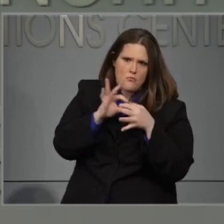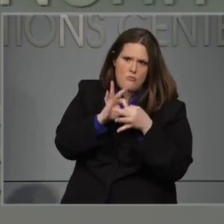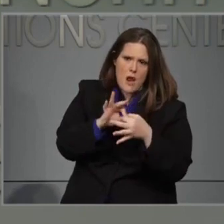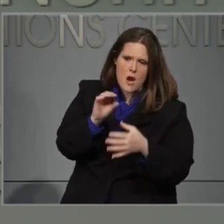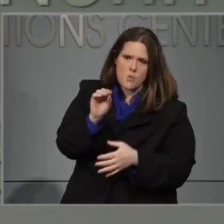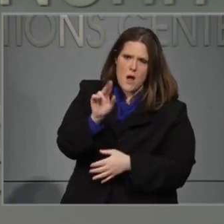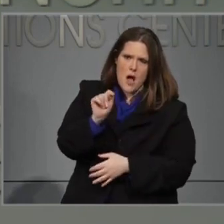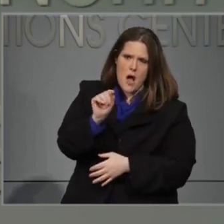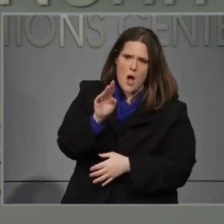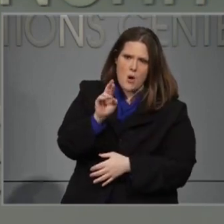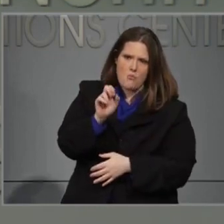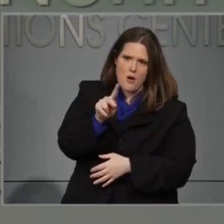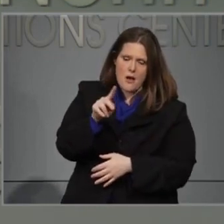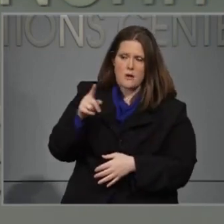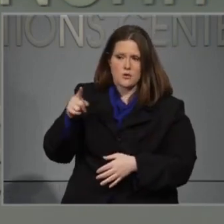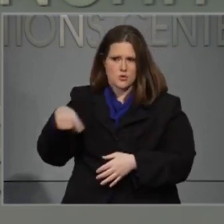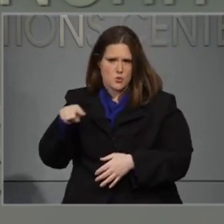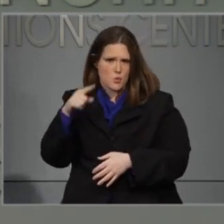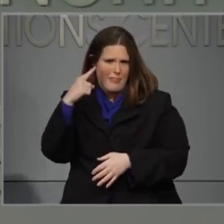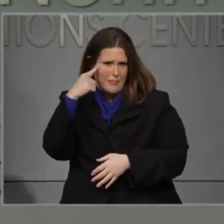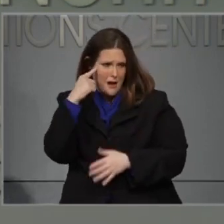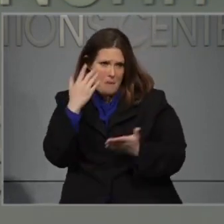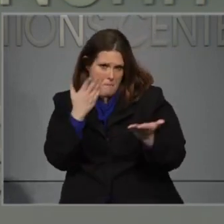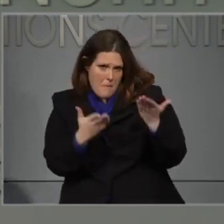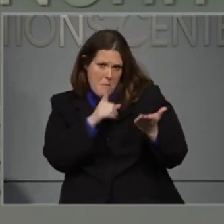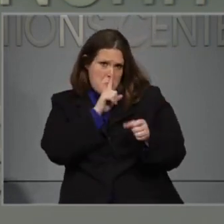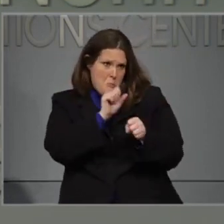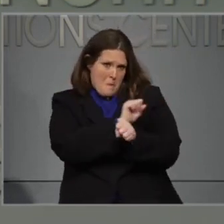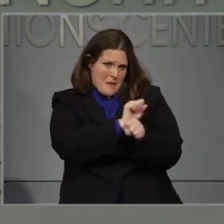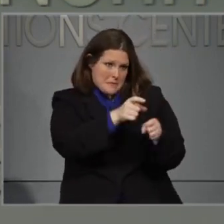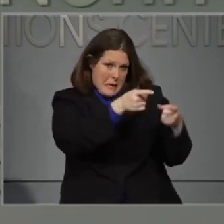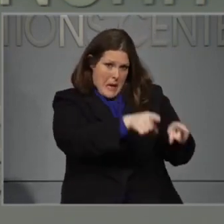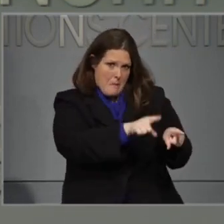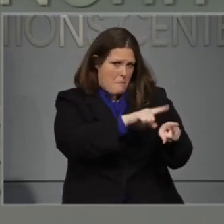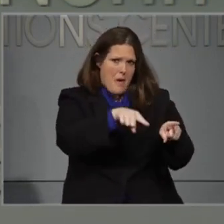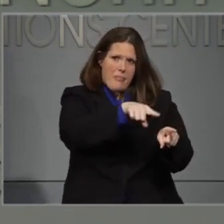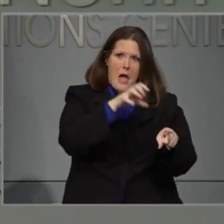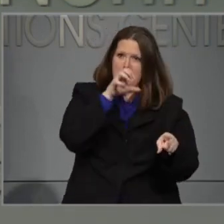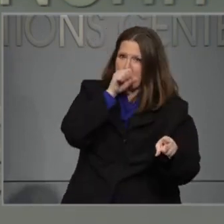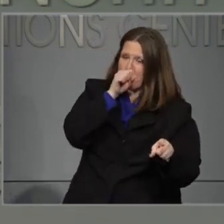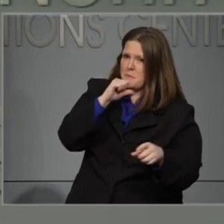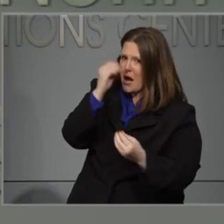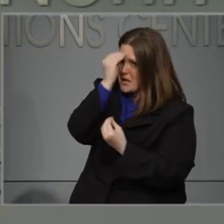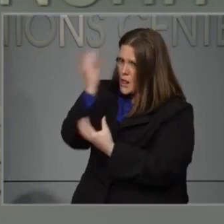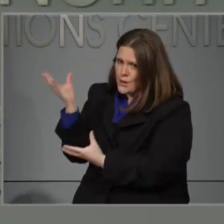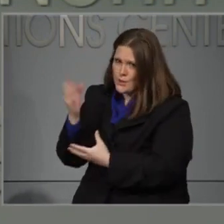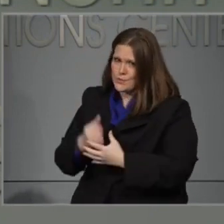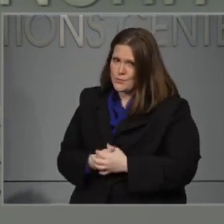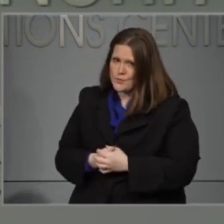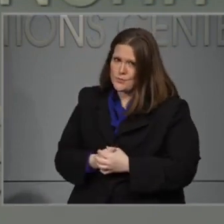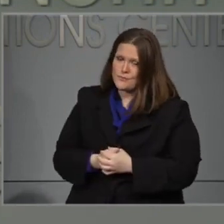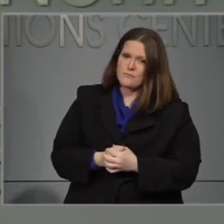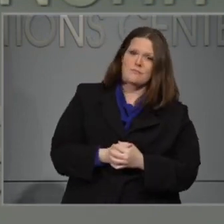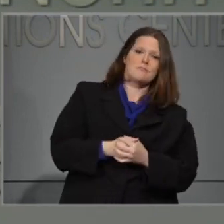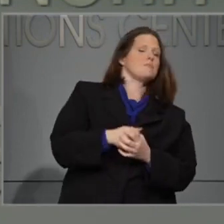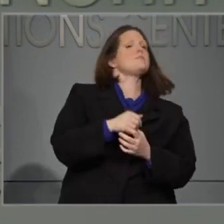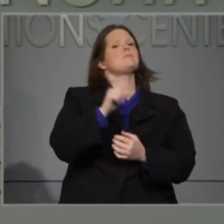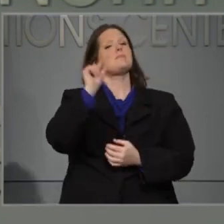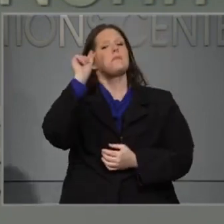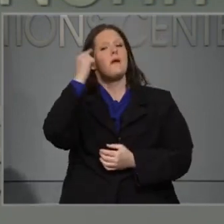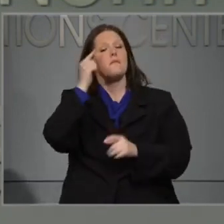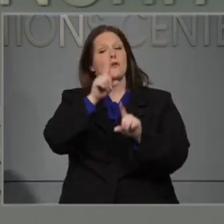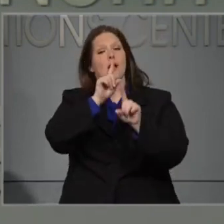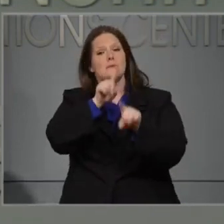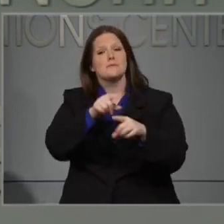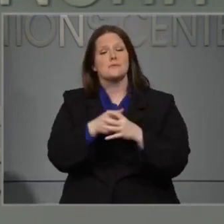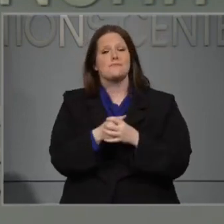some are happening and they're just not being reported? That kind of behavior in